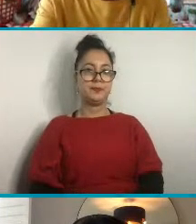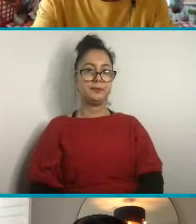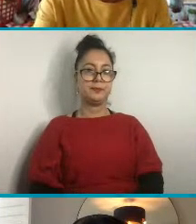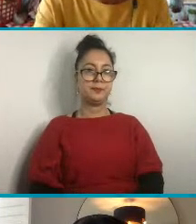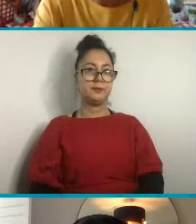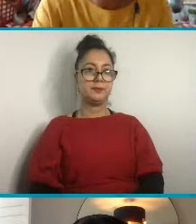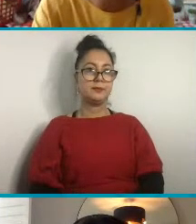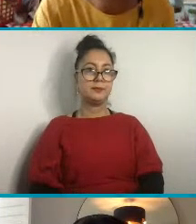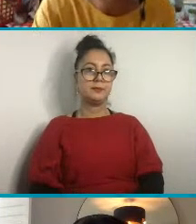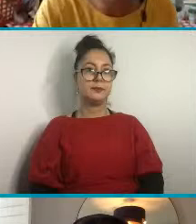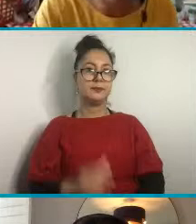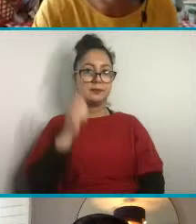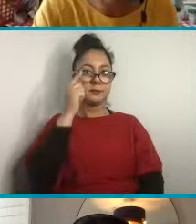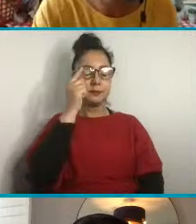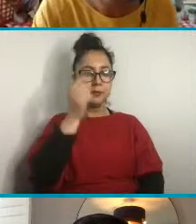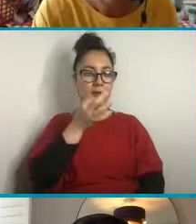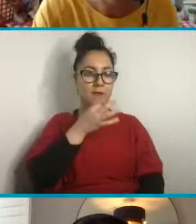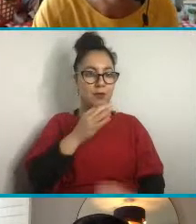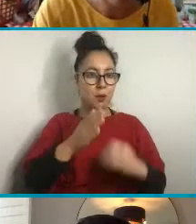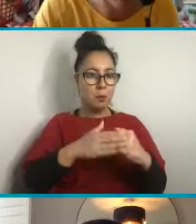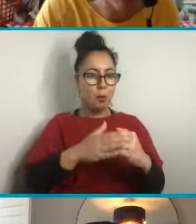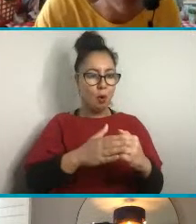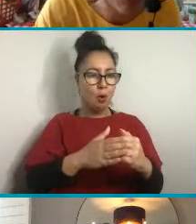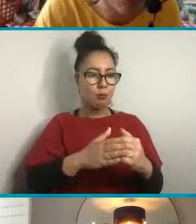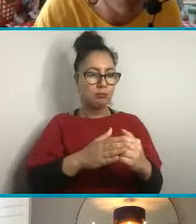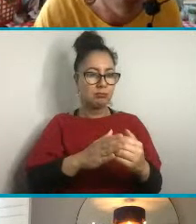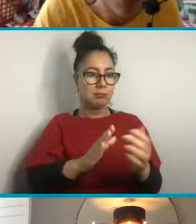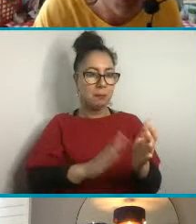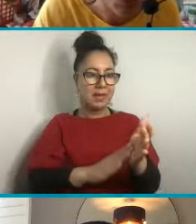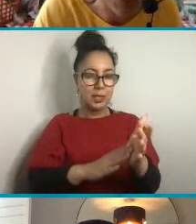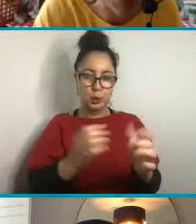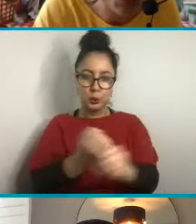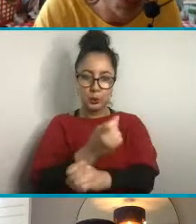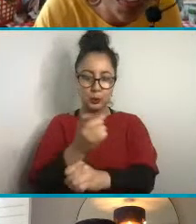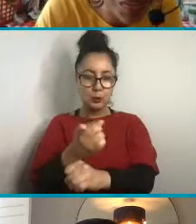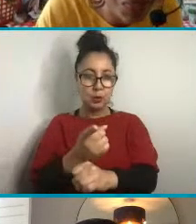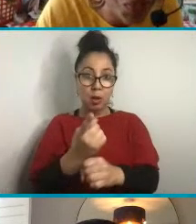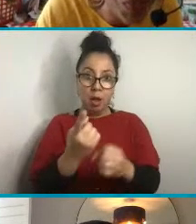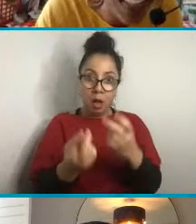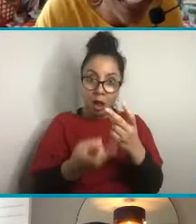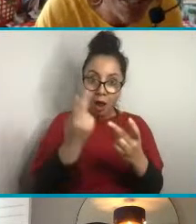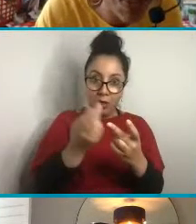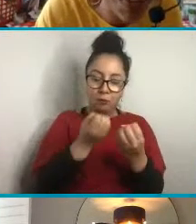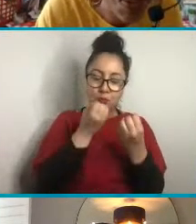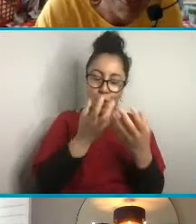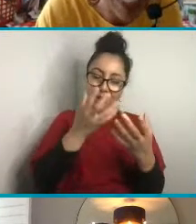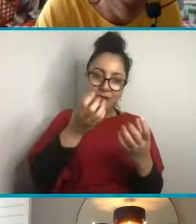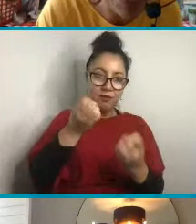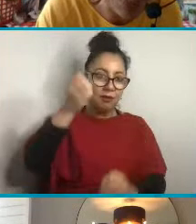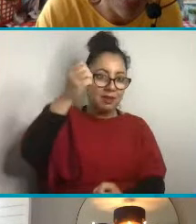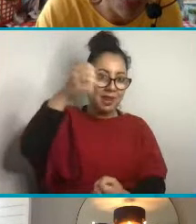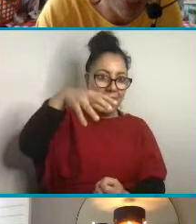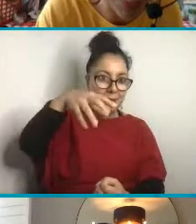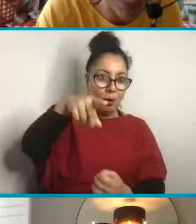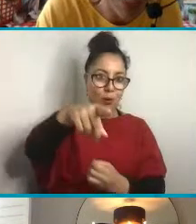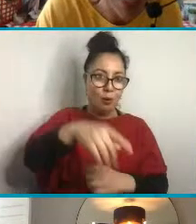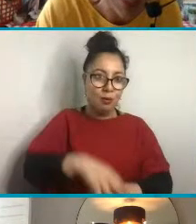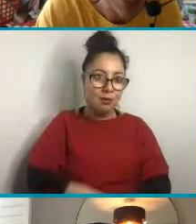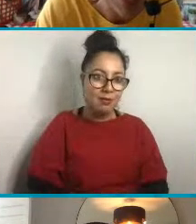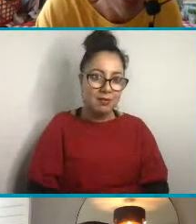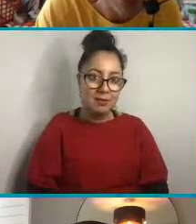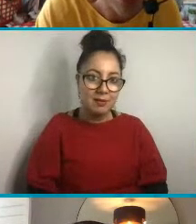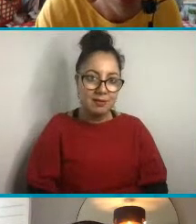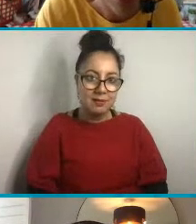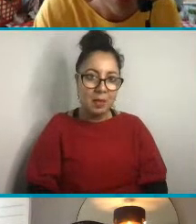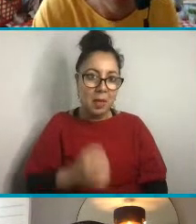I'll give you a few more moments to do that. And we've got another wonderful light bulb. And there's a blackout binder on there.